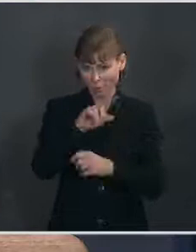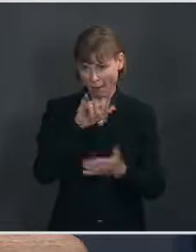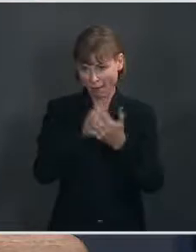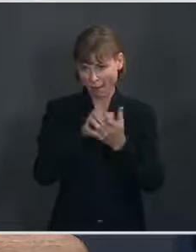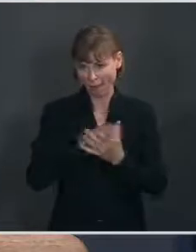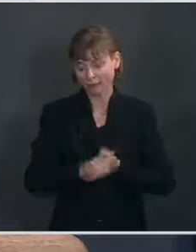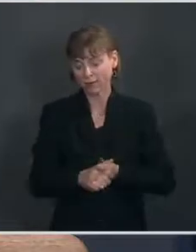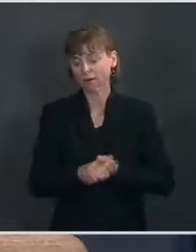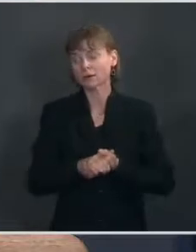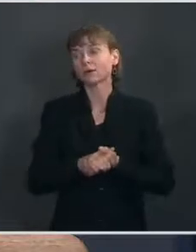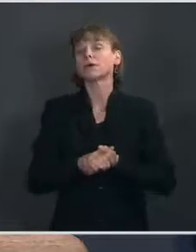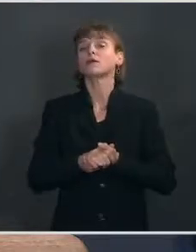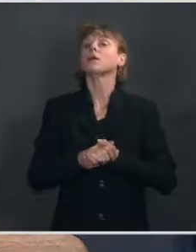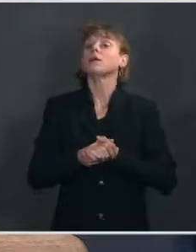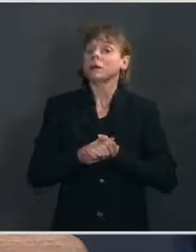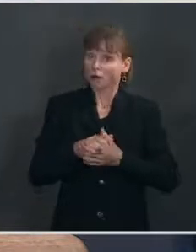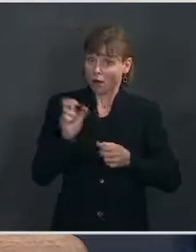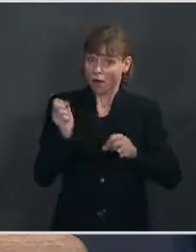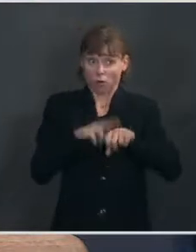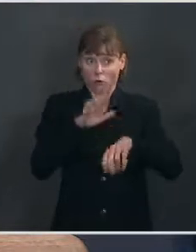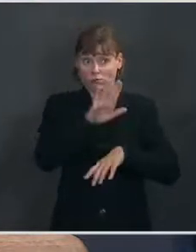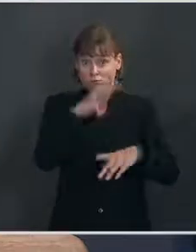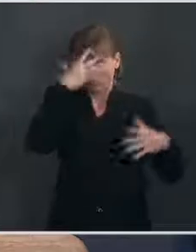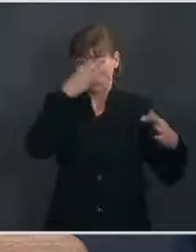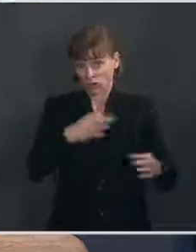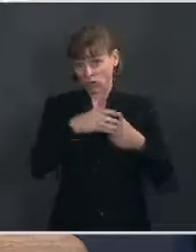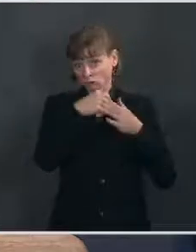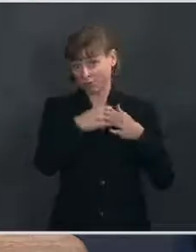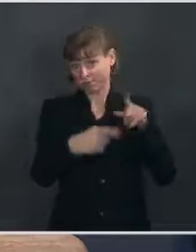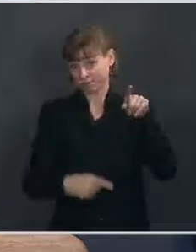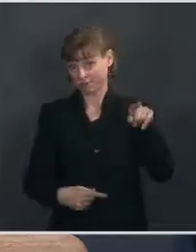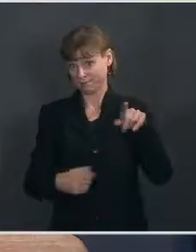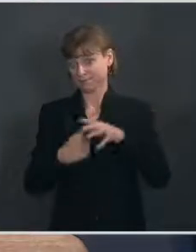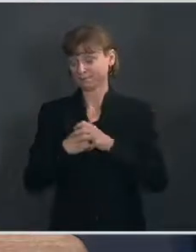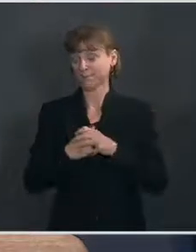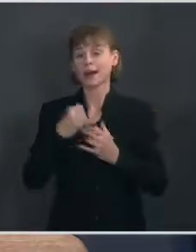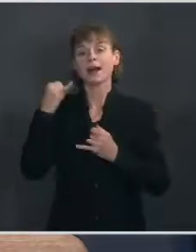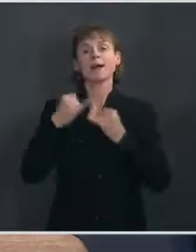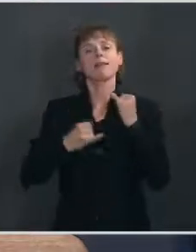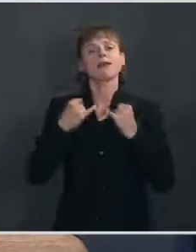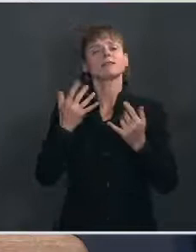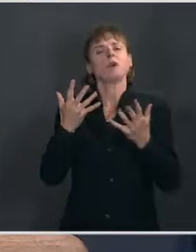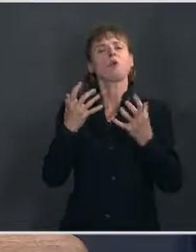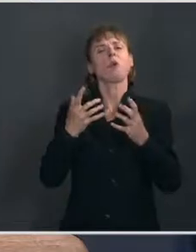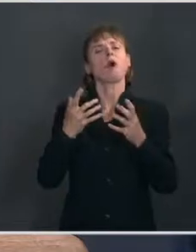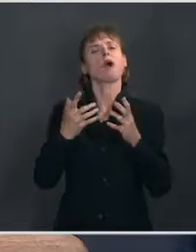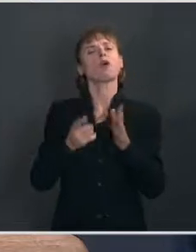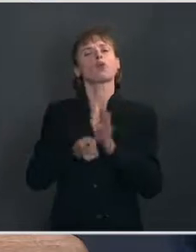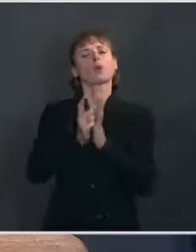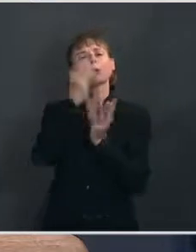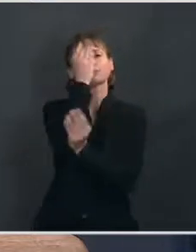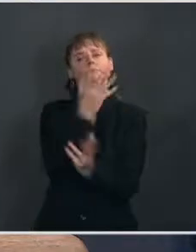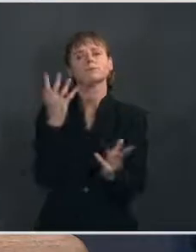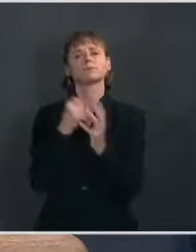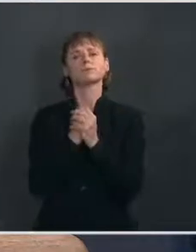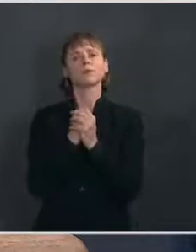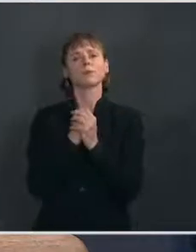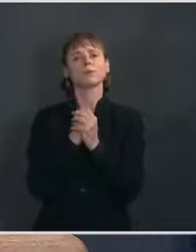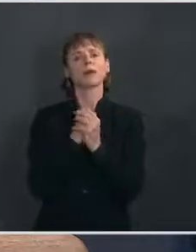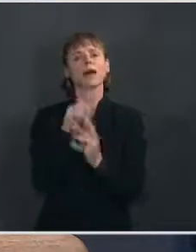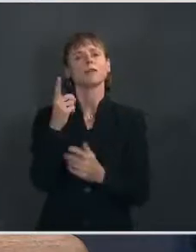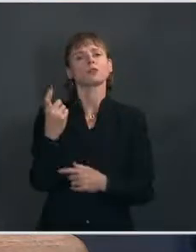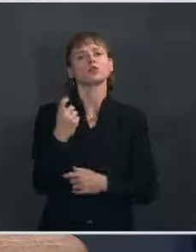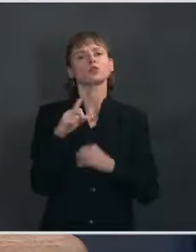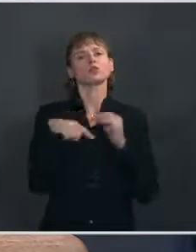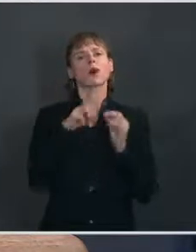would be in the lead on that front. And the last piece I just wanted to give a quick update on was there was a question about the